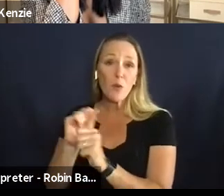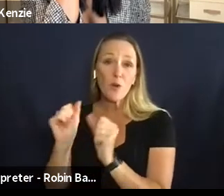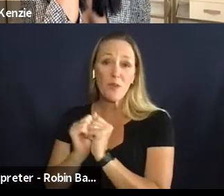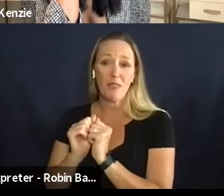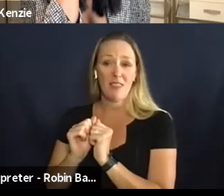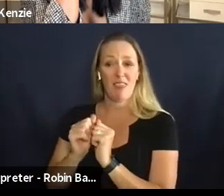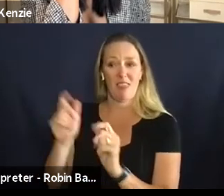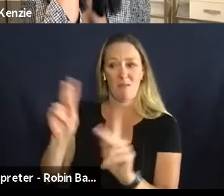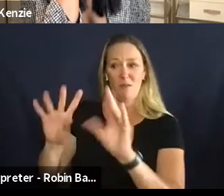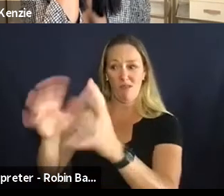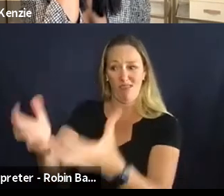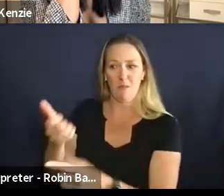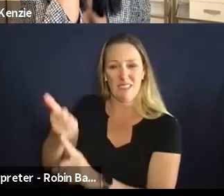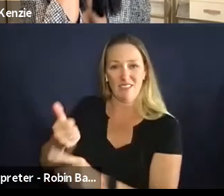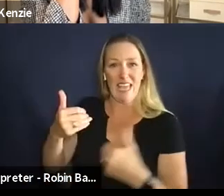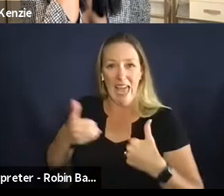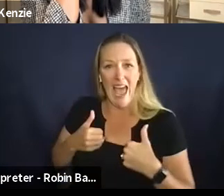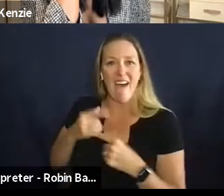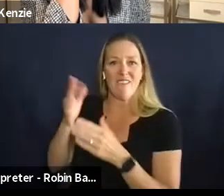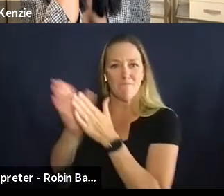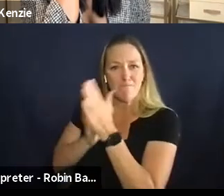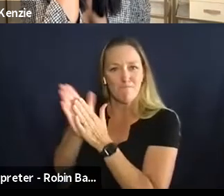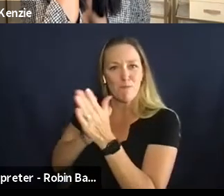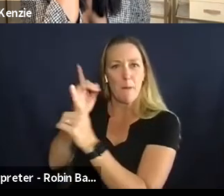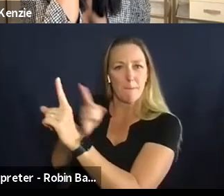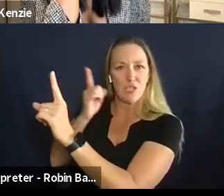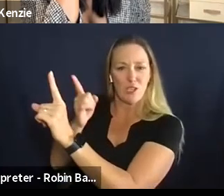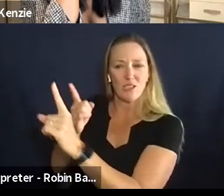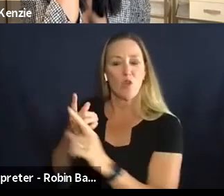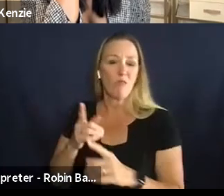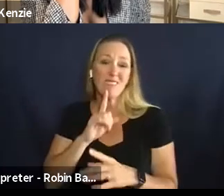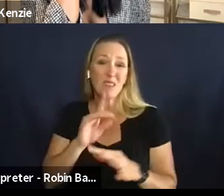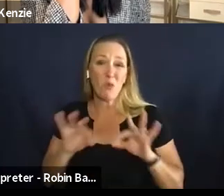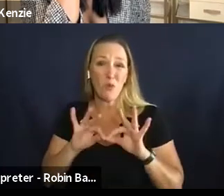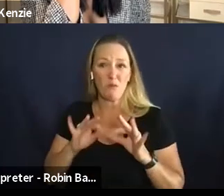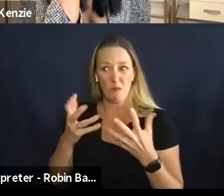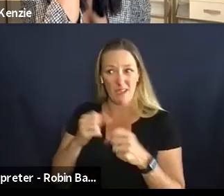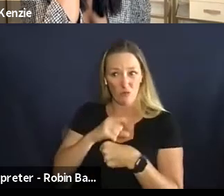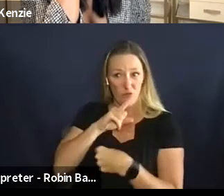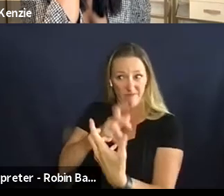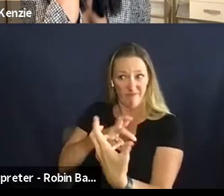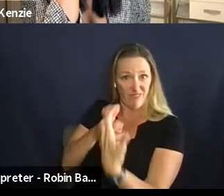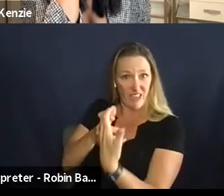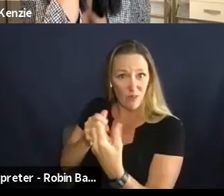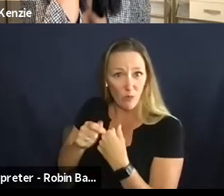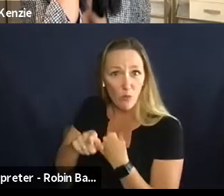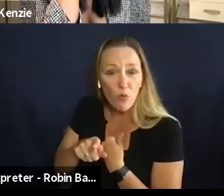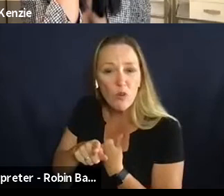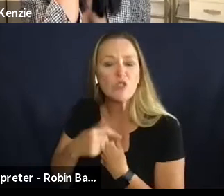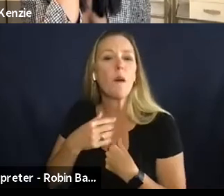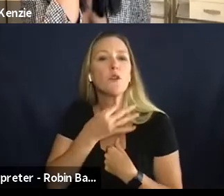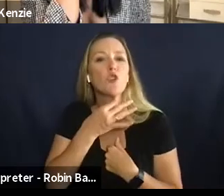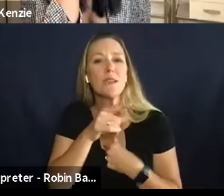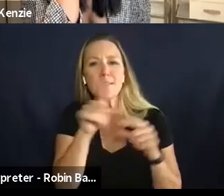of mission driven path and so we really want to make sure we're a good fit for them and i'm wondering to all the panelists this is a long